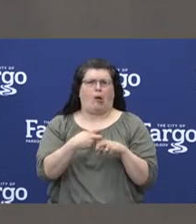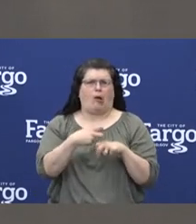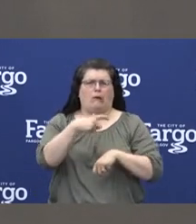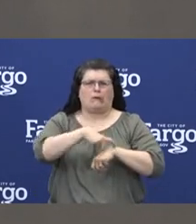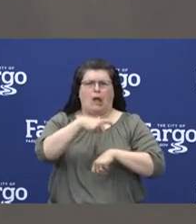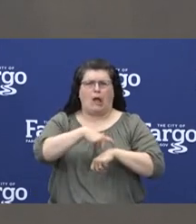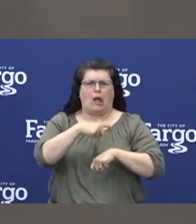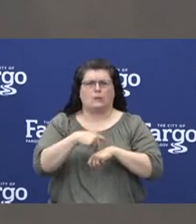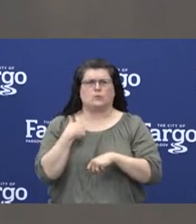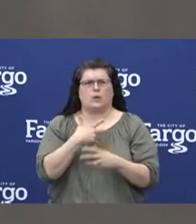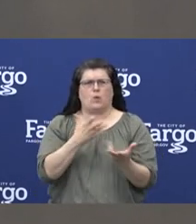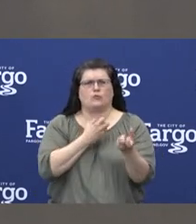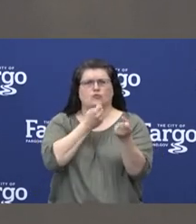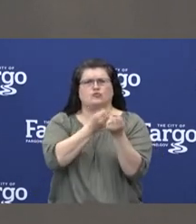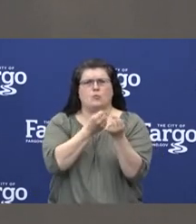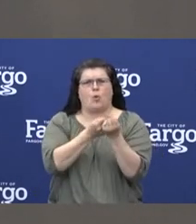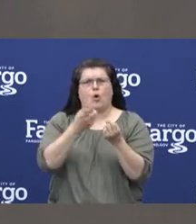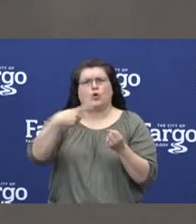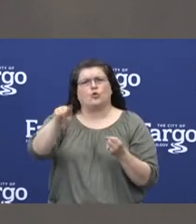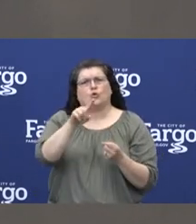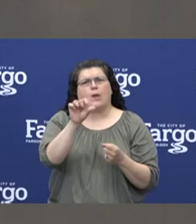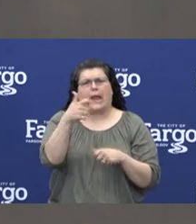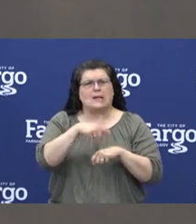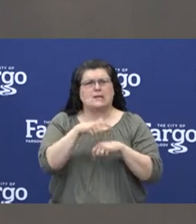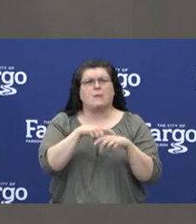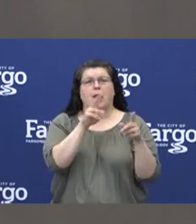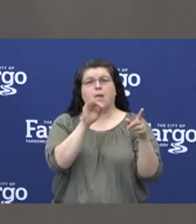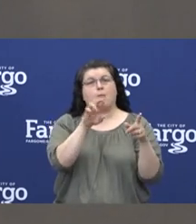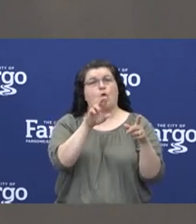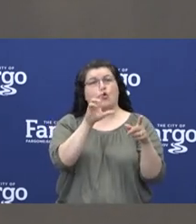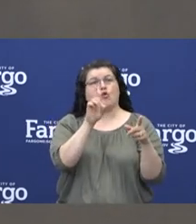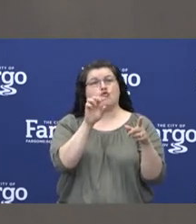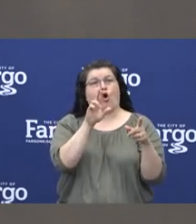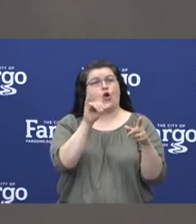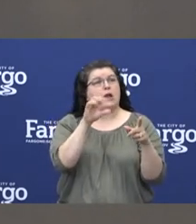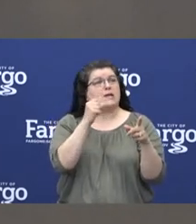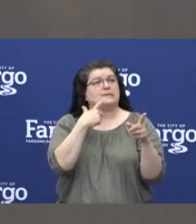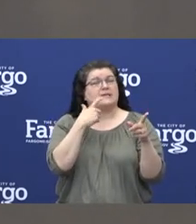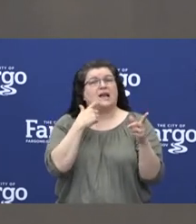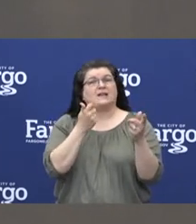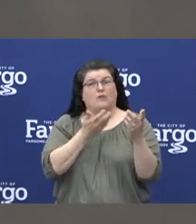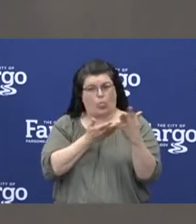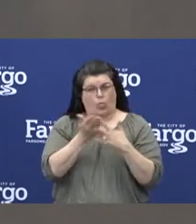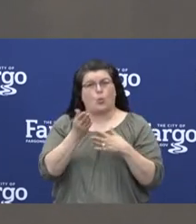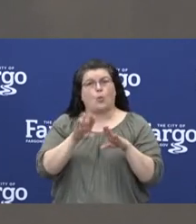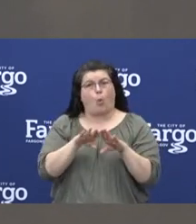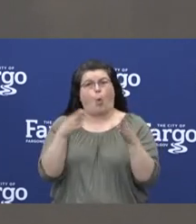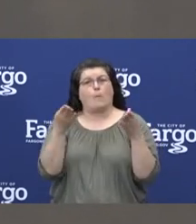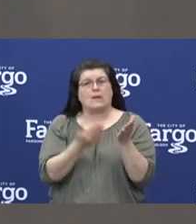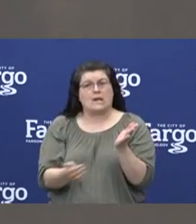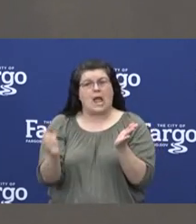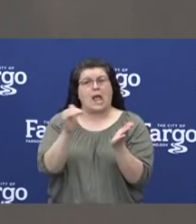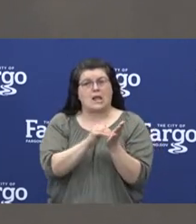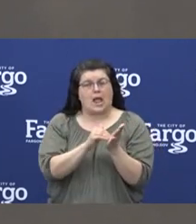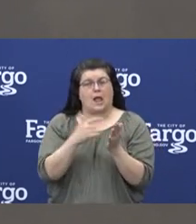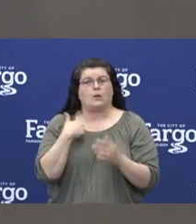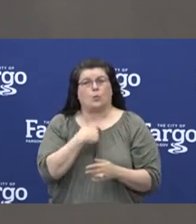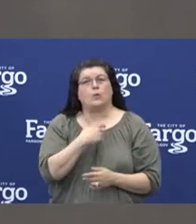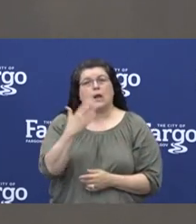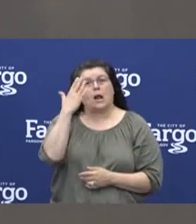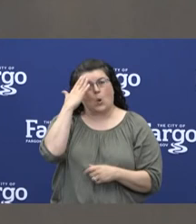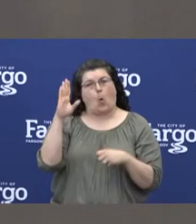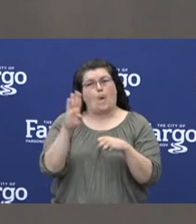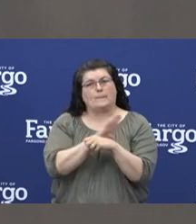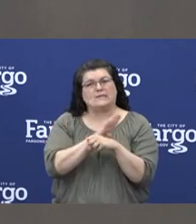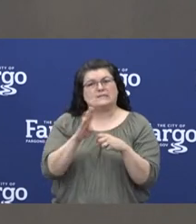anywhere we can. Mayor Dardis made a really good point of even even through the process of reopening. We know that these businesses